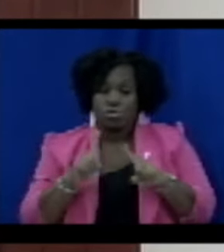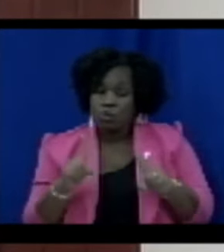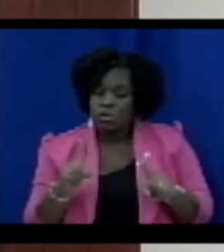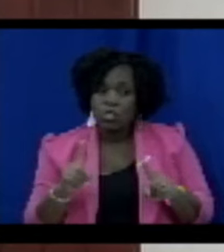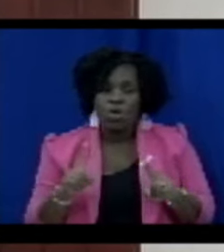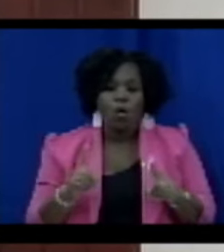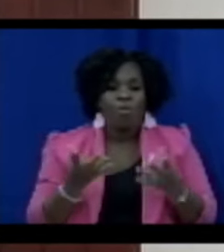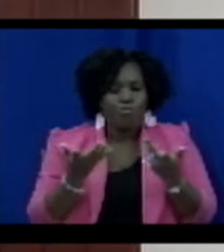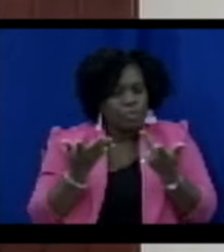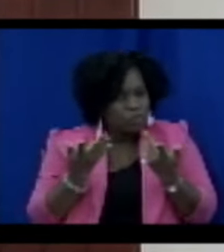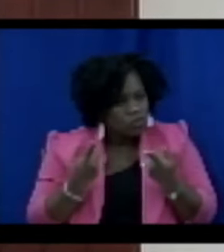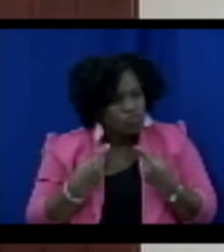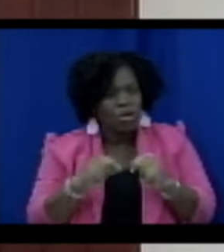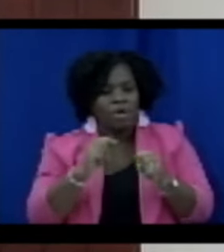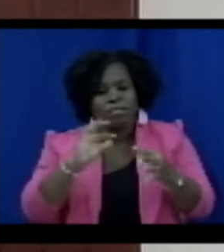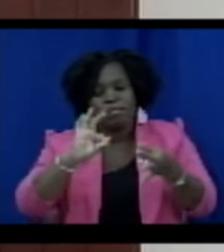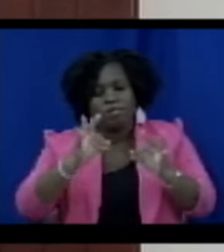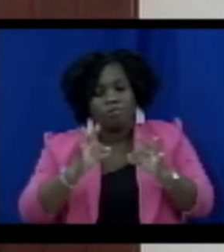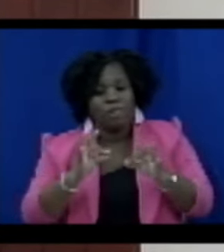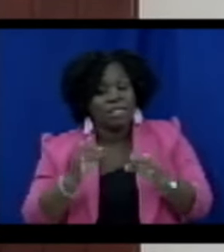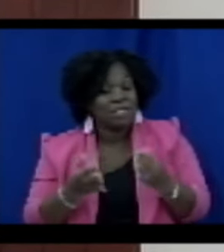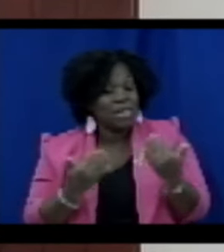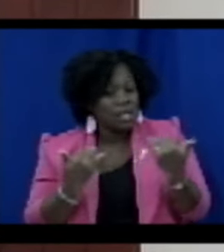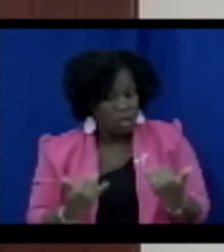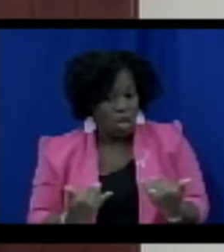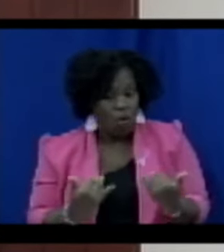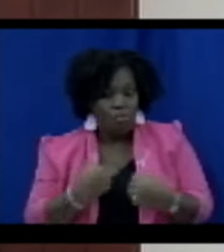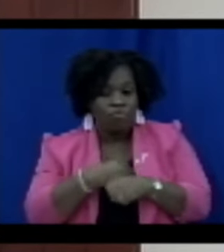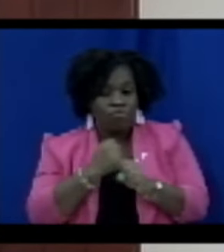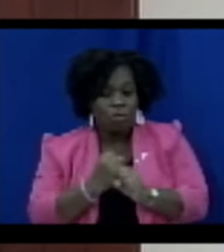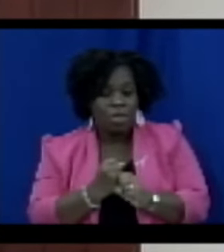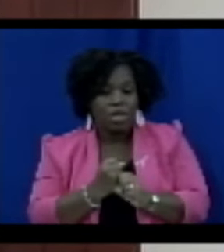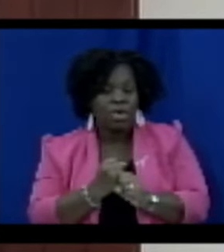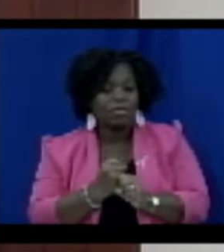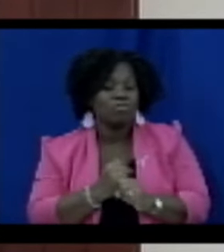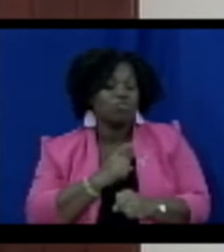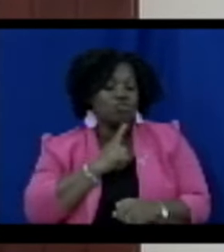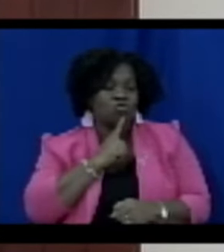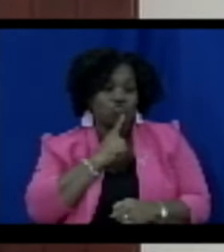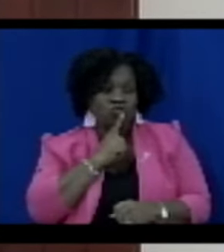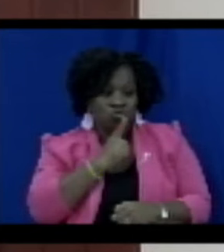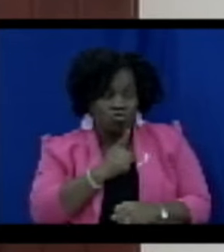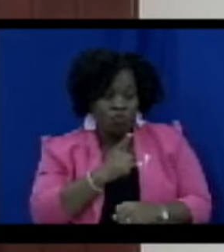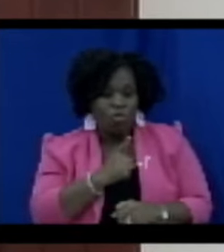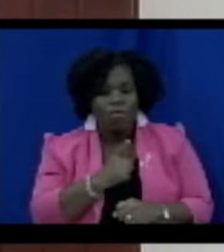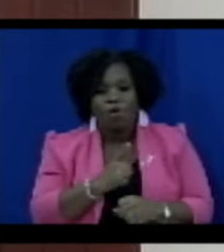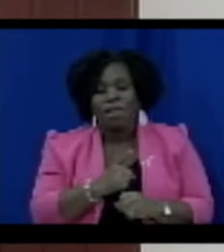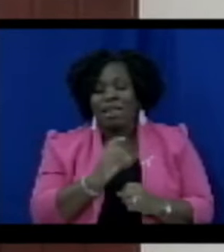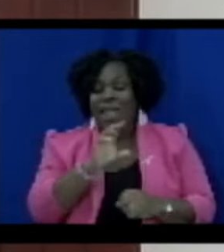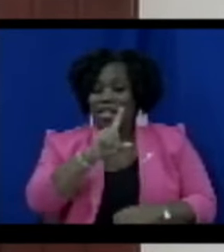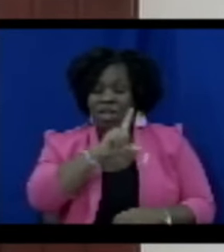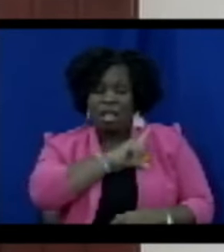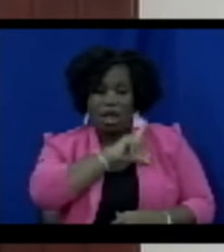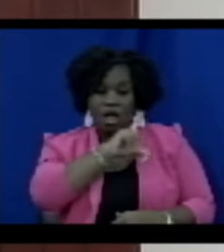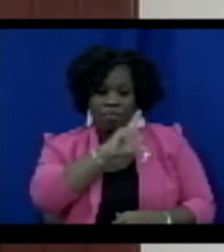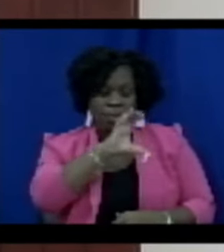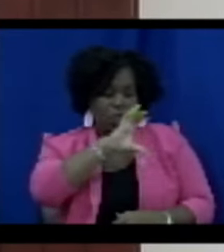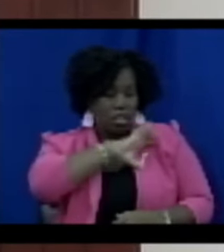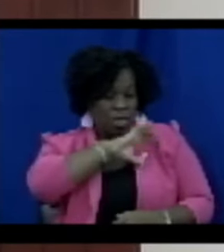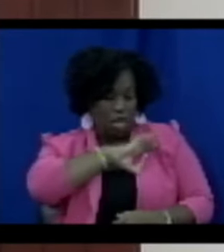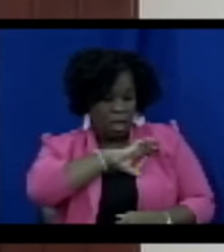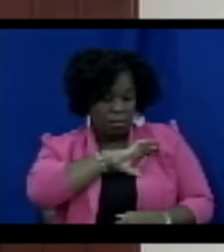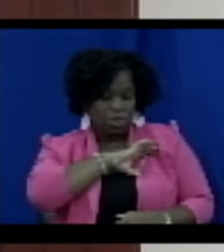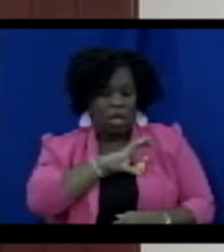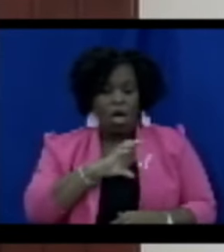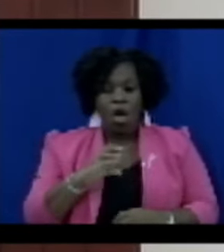of proceeds of crime. Without this amendment, there's a genuine risk that law enforcement agencies, and in particular, the white-collar crime